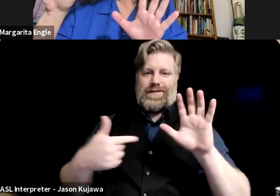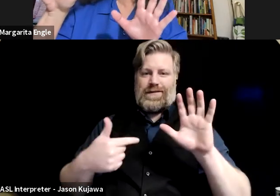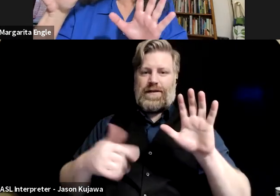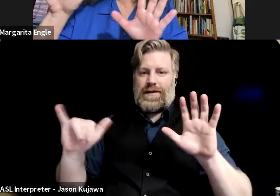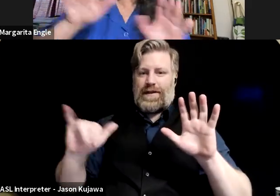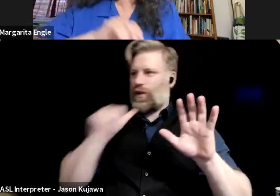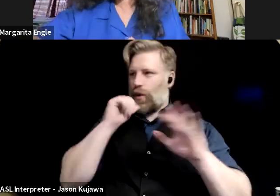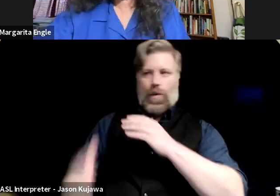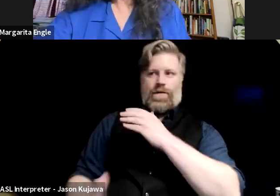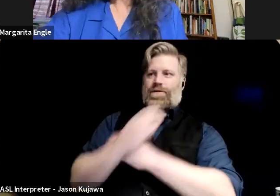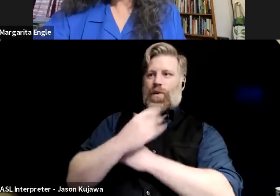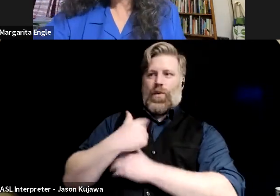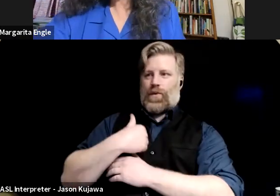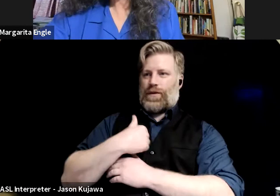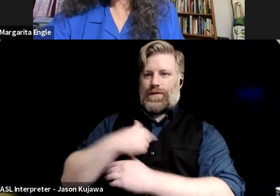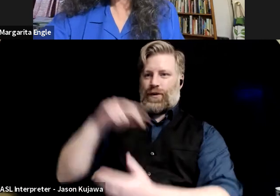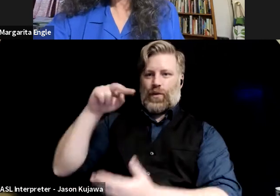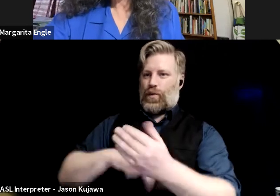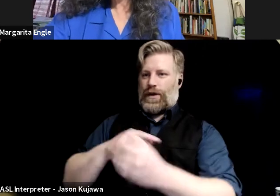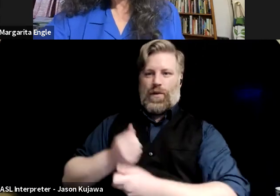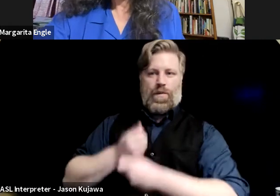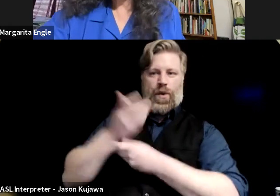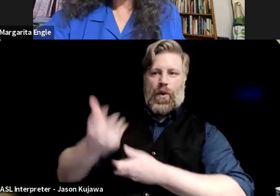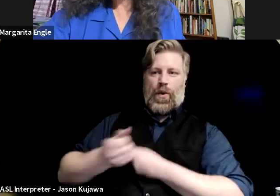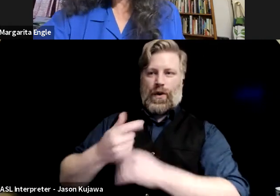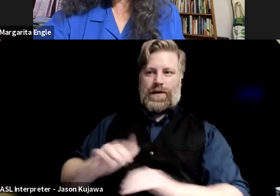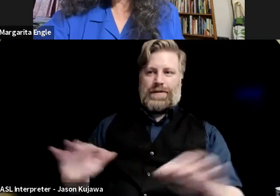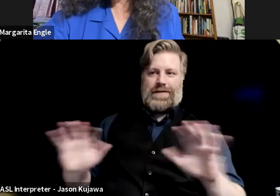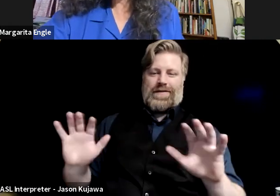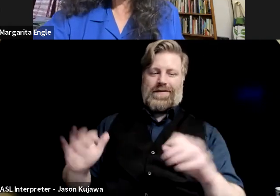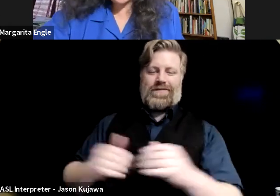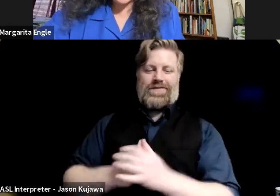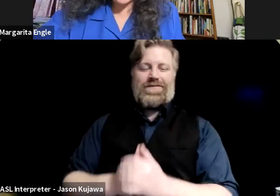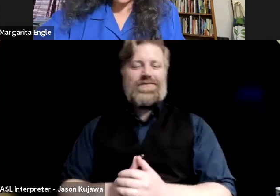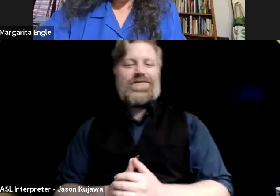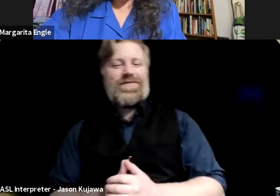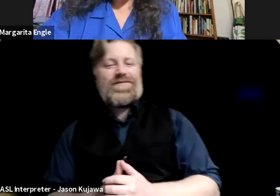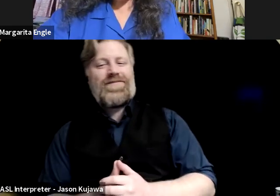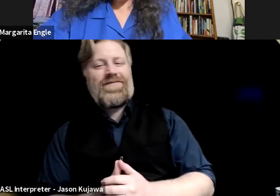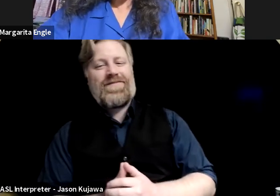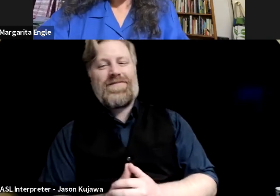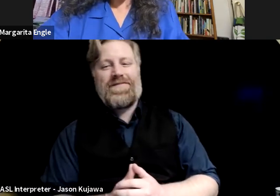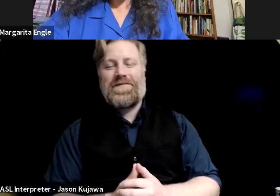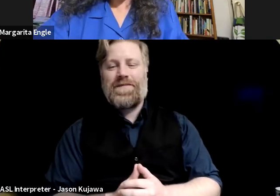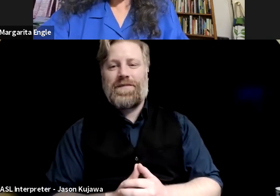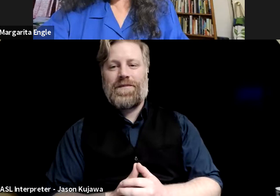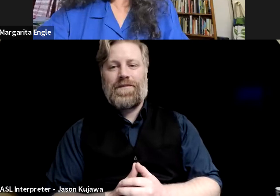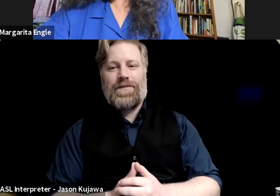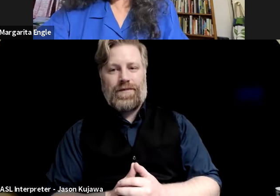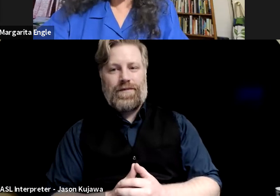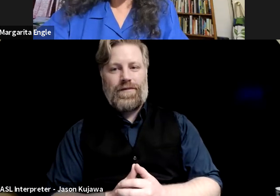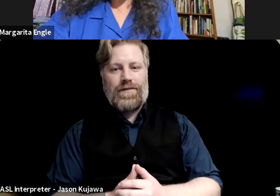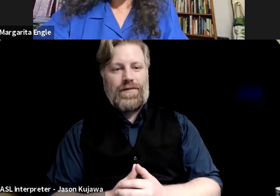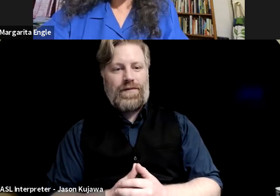force this stuff on me. And, um, it's just something that, uh, that poets have